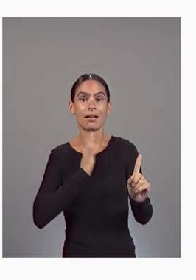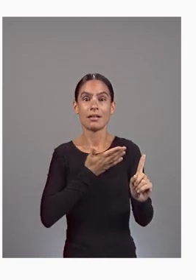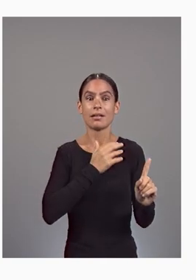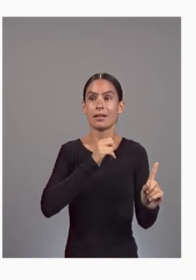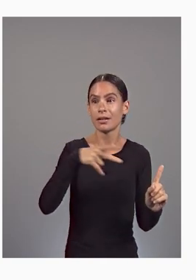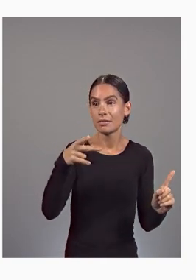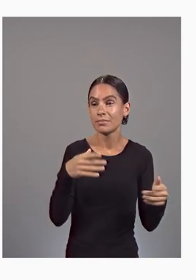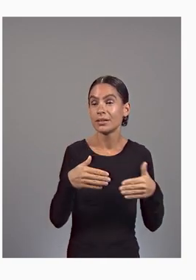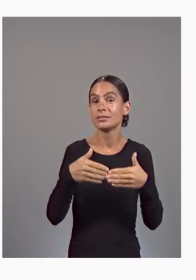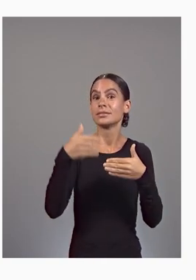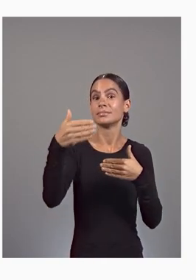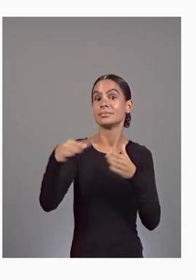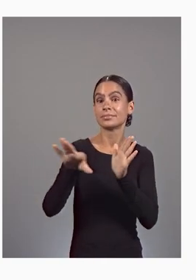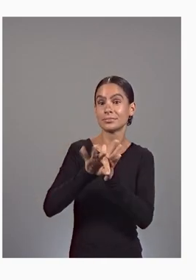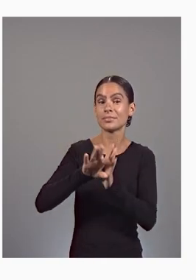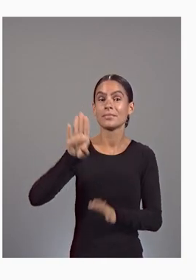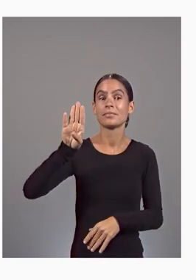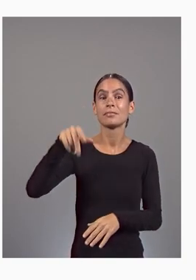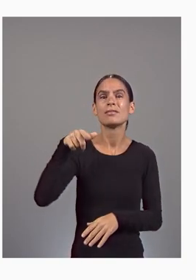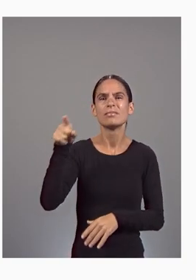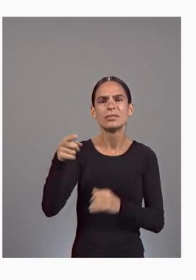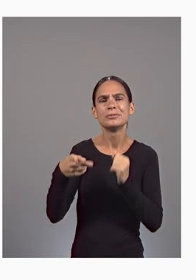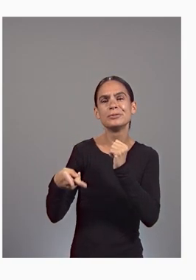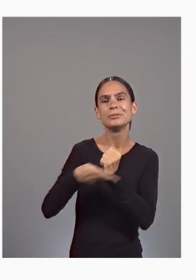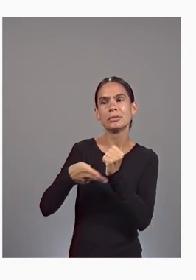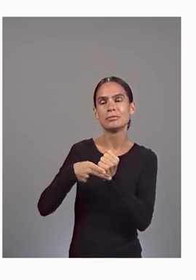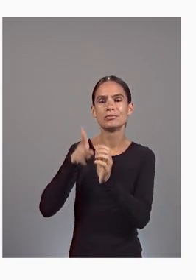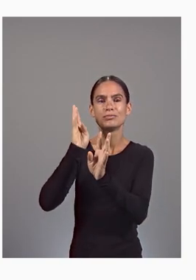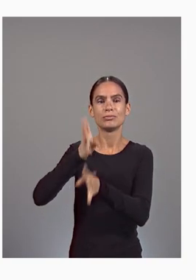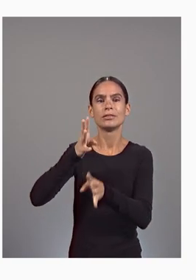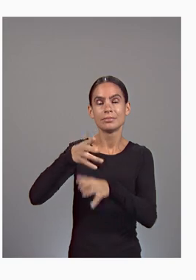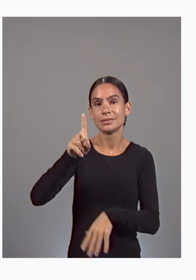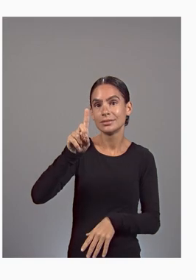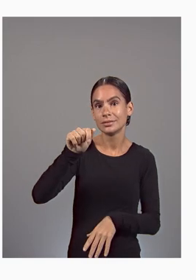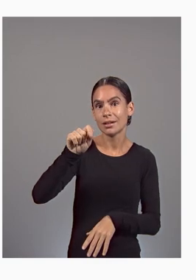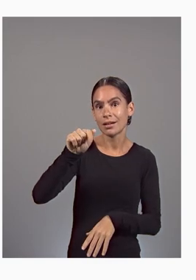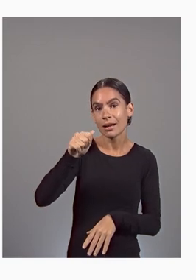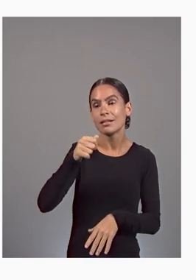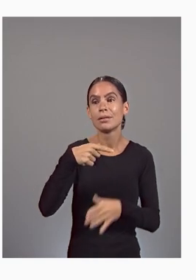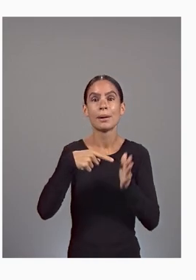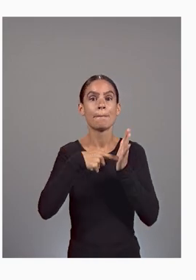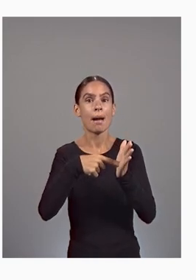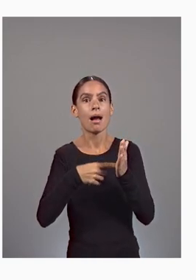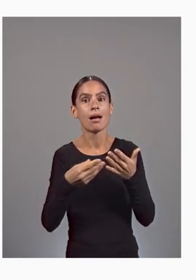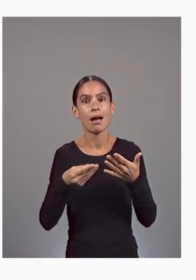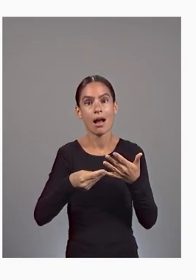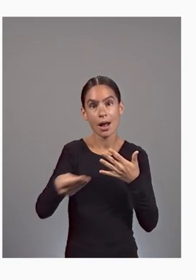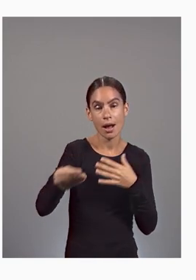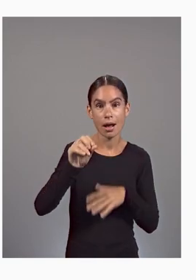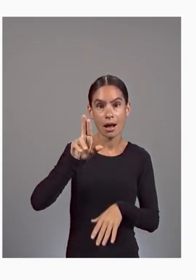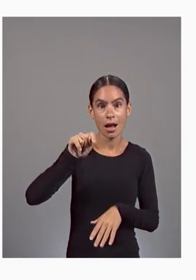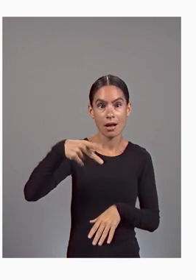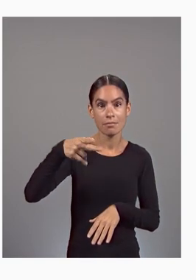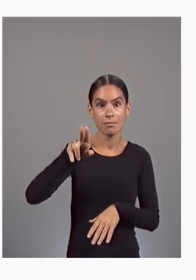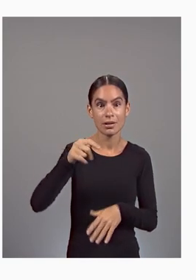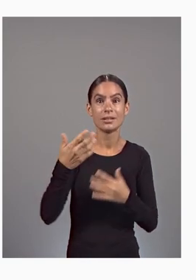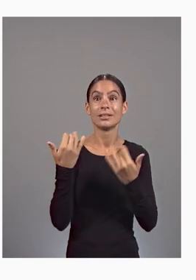to store the streaming data and the model outputs. Now, we're ready to deploy the application.